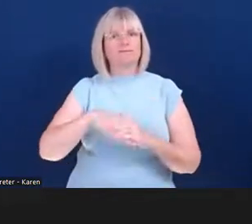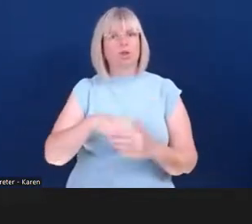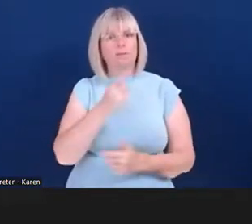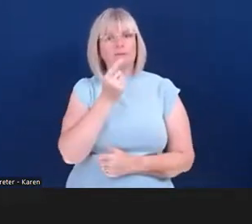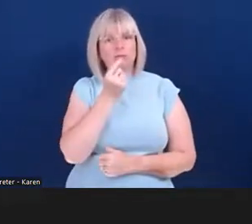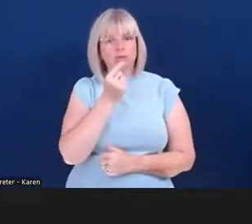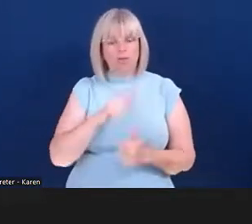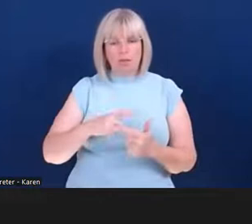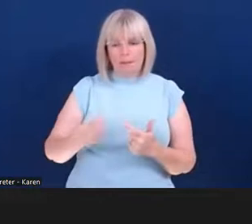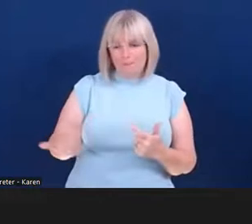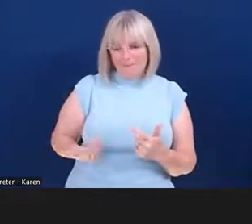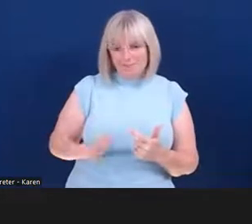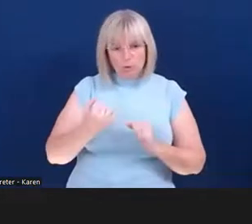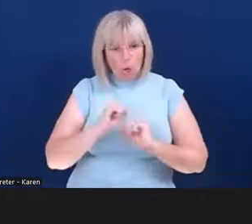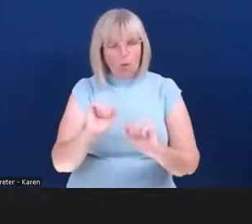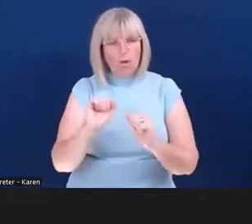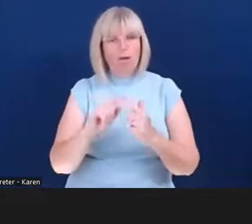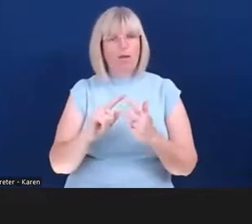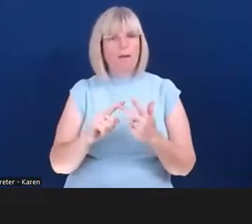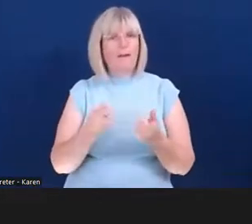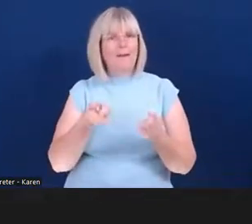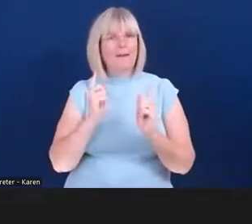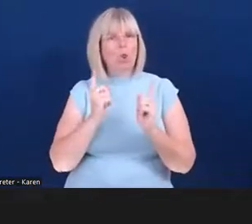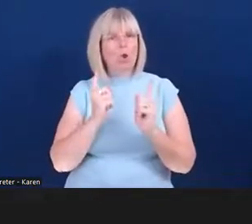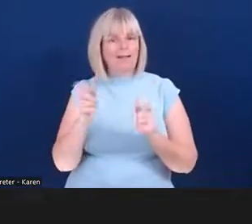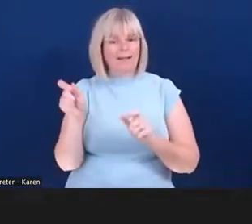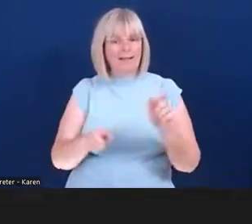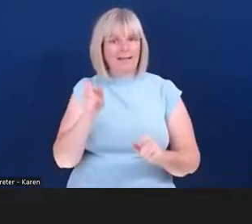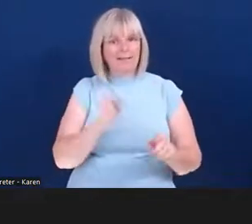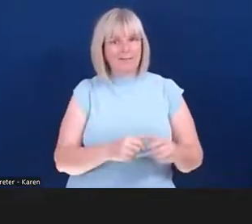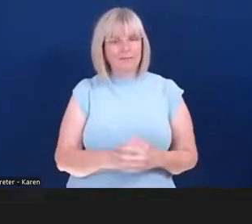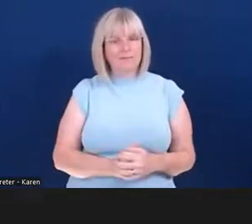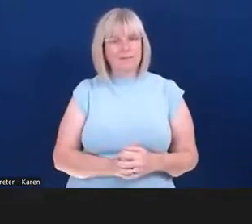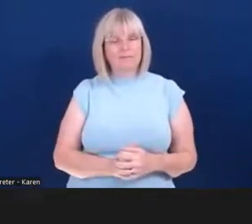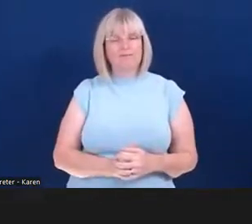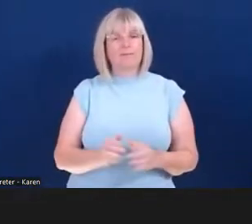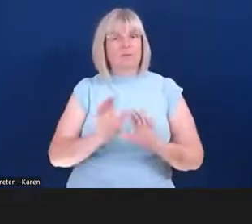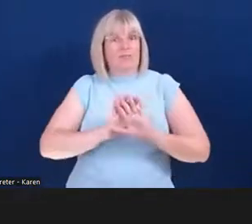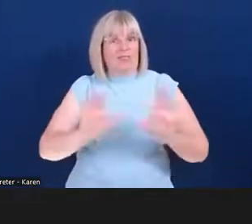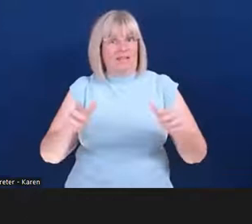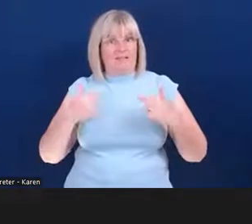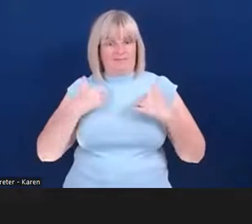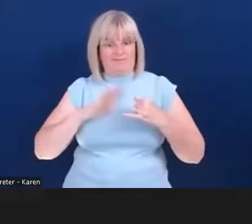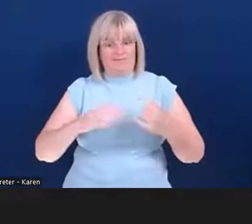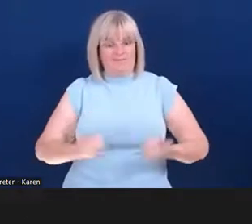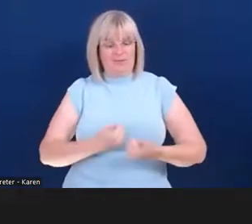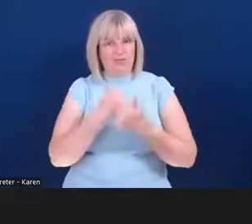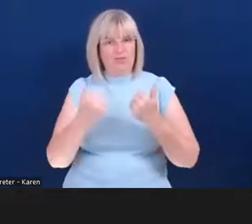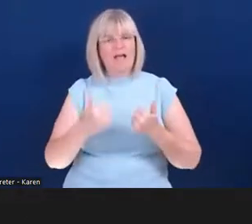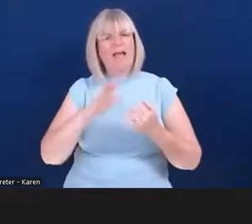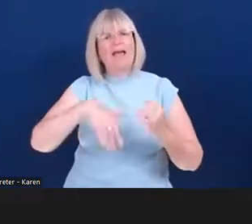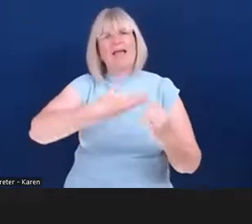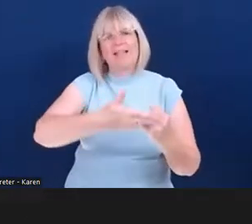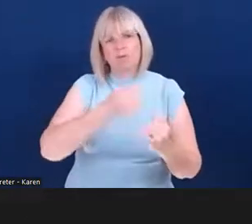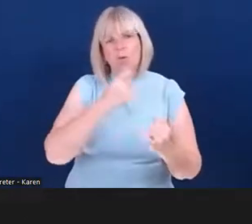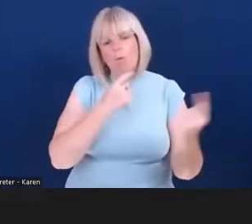and employees. So you'll glad to know that's it from me for now. I'll be back for the Q&A session. please, please do use that